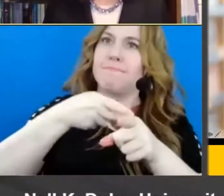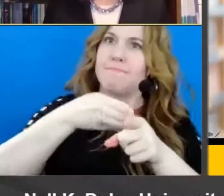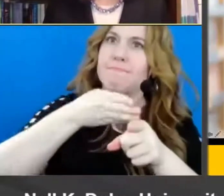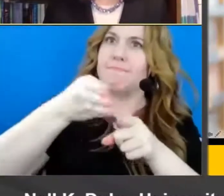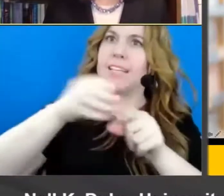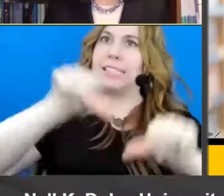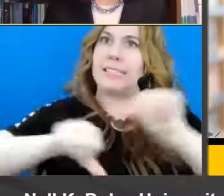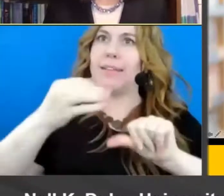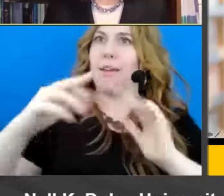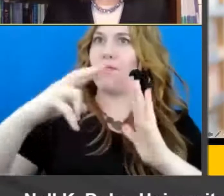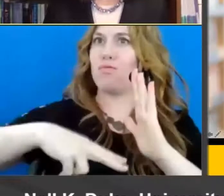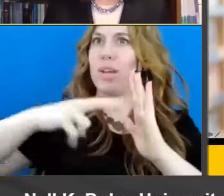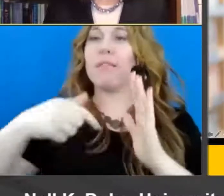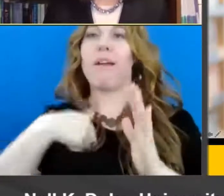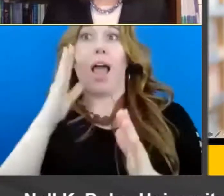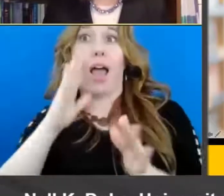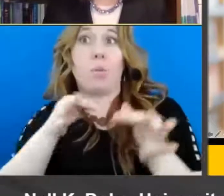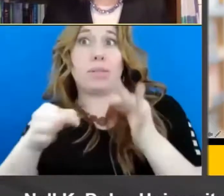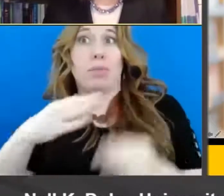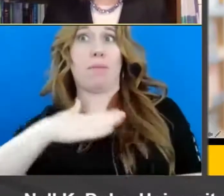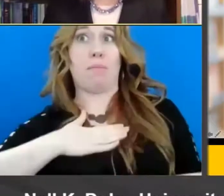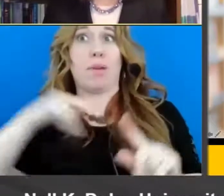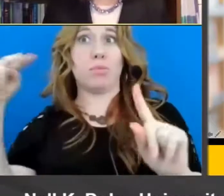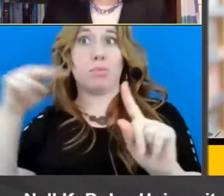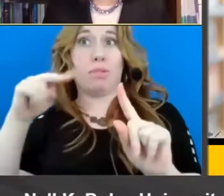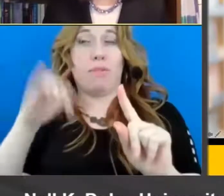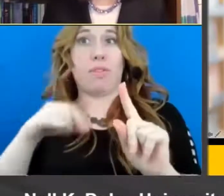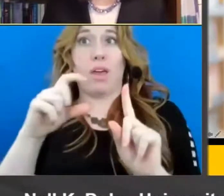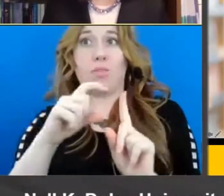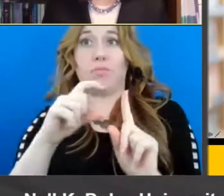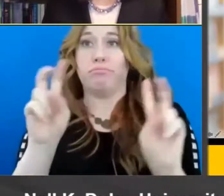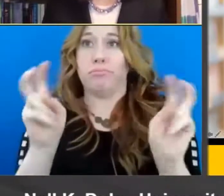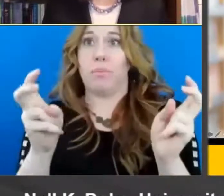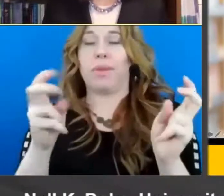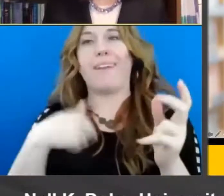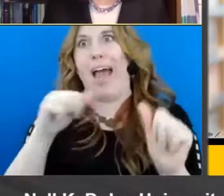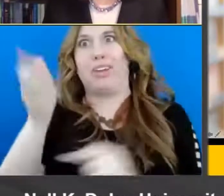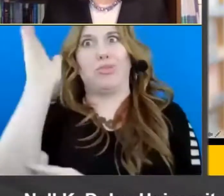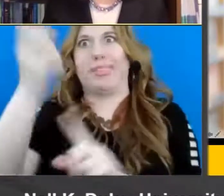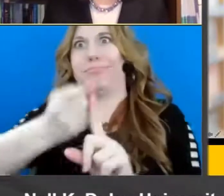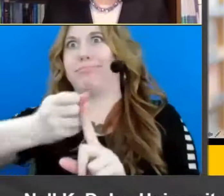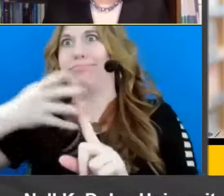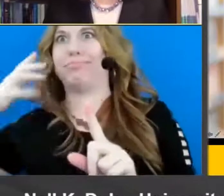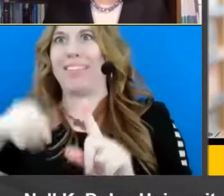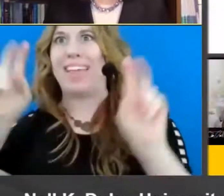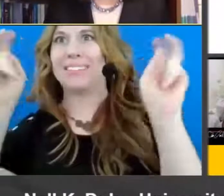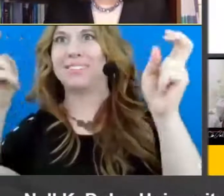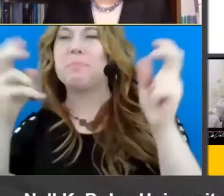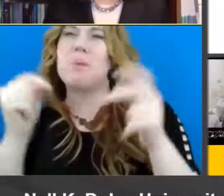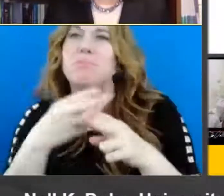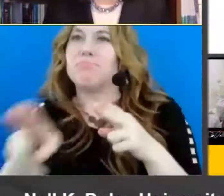I'm going to explain briefly how I think about the term, although I could do a whole presentation on just that, but at least briefly,